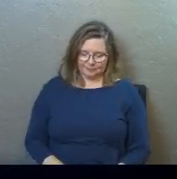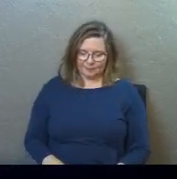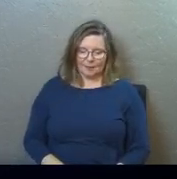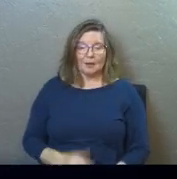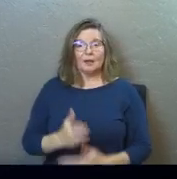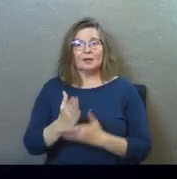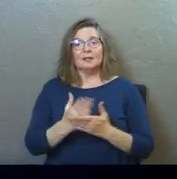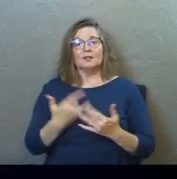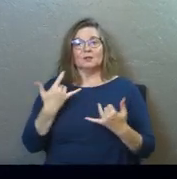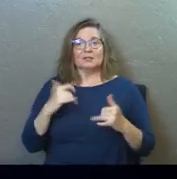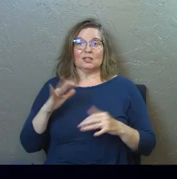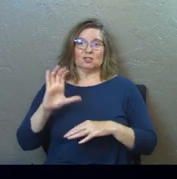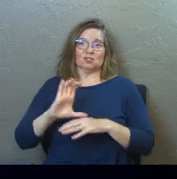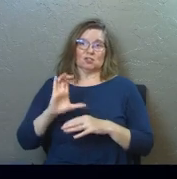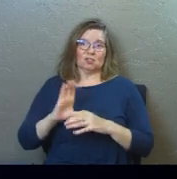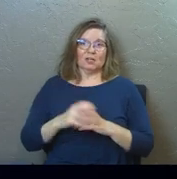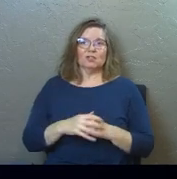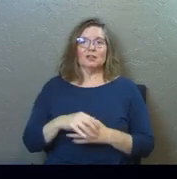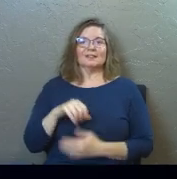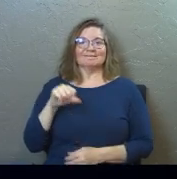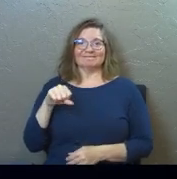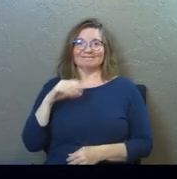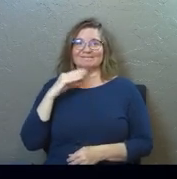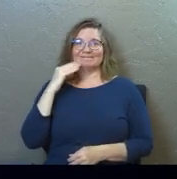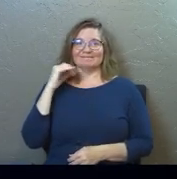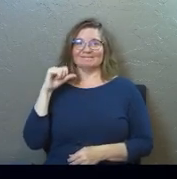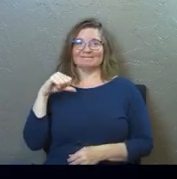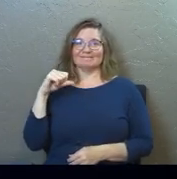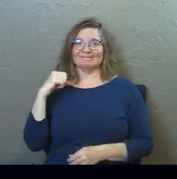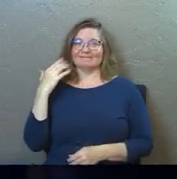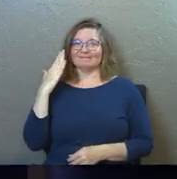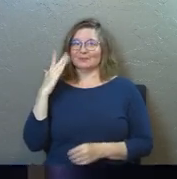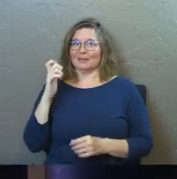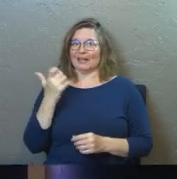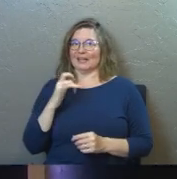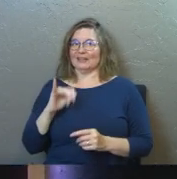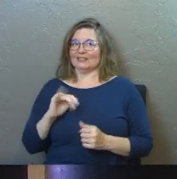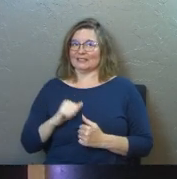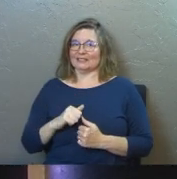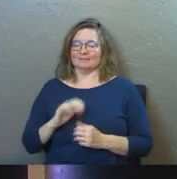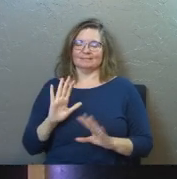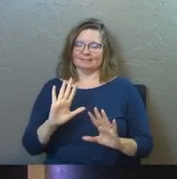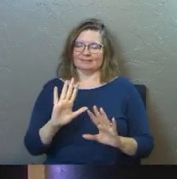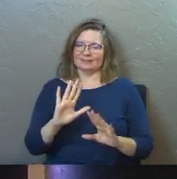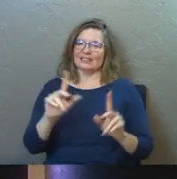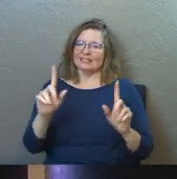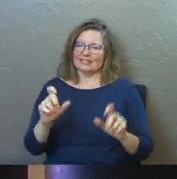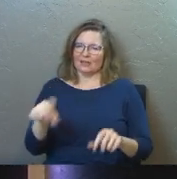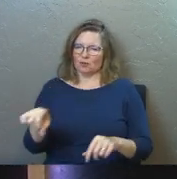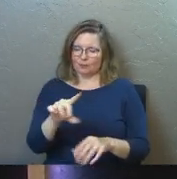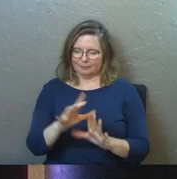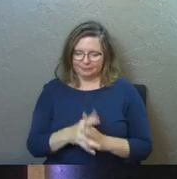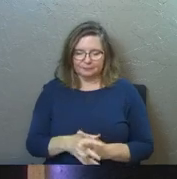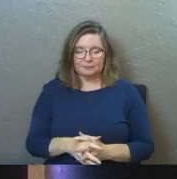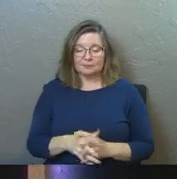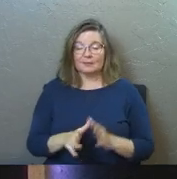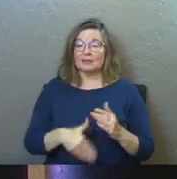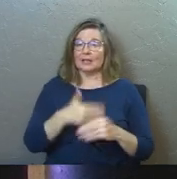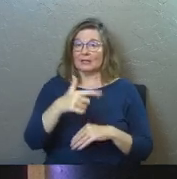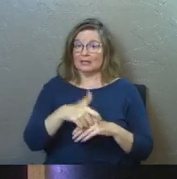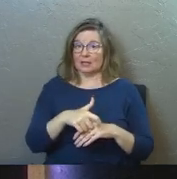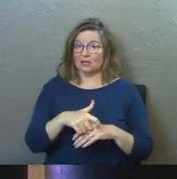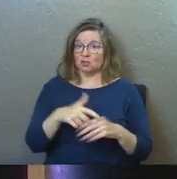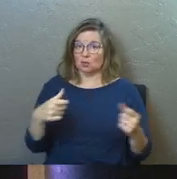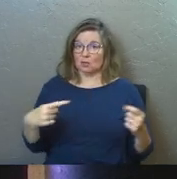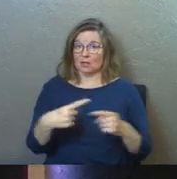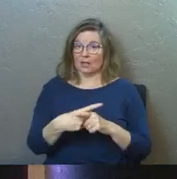some of you, you're still in church, and you're just giving me that smile right now, like, I don't know about any of this, here's a little test for you, the next time